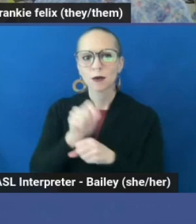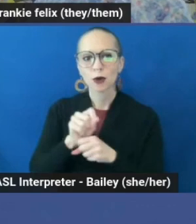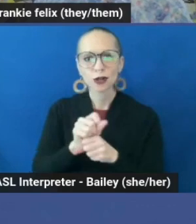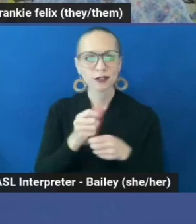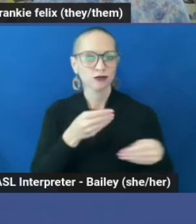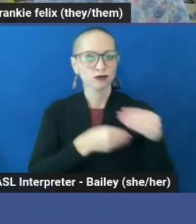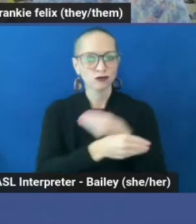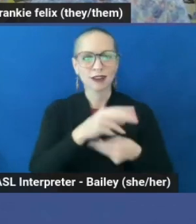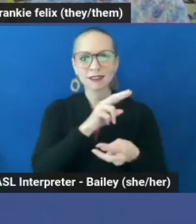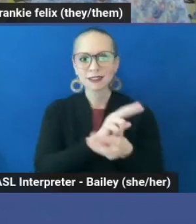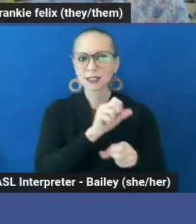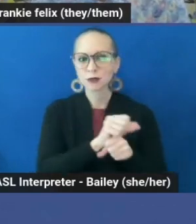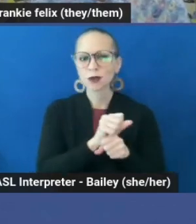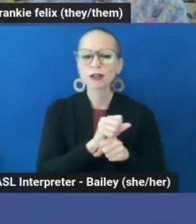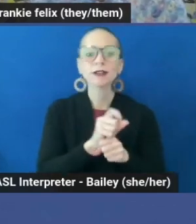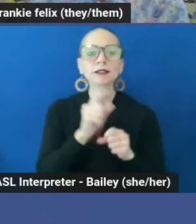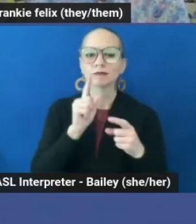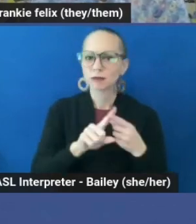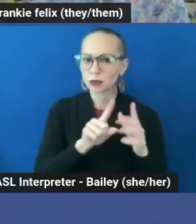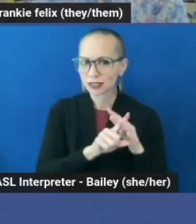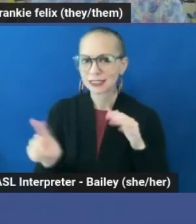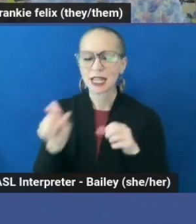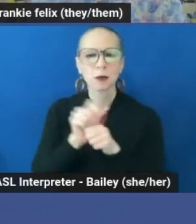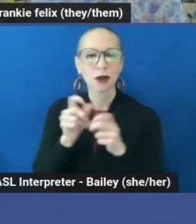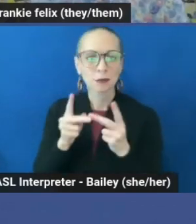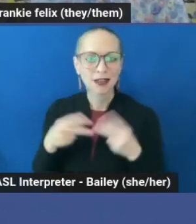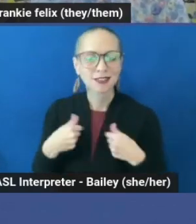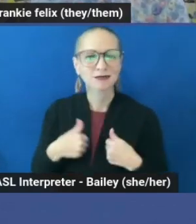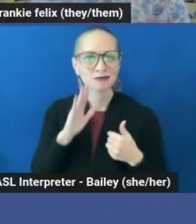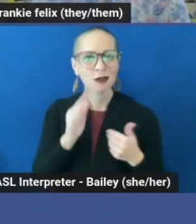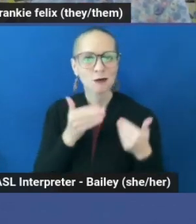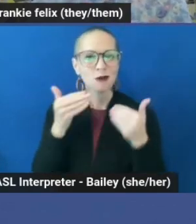So I'll just go ahead and get into it and read through it.